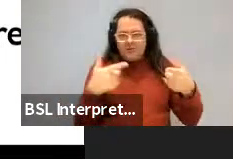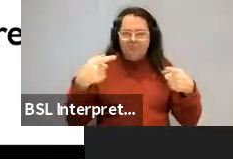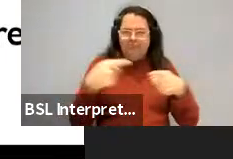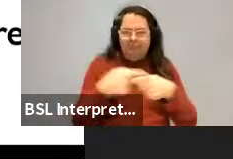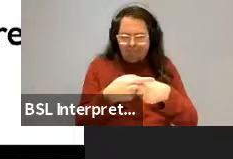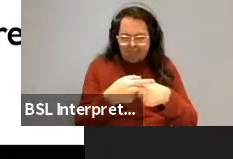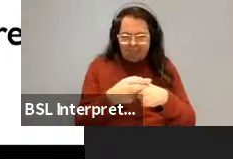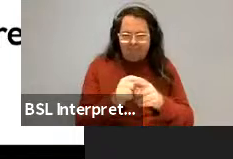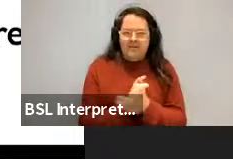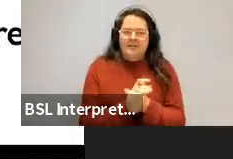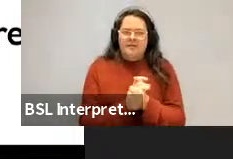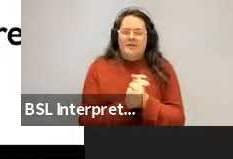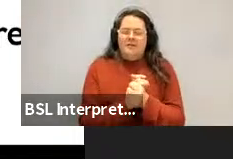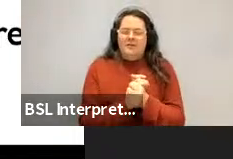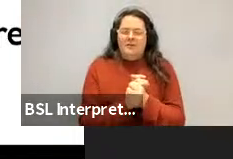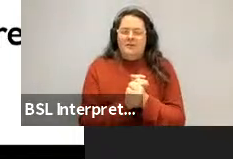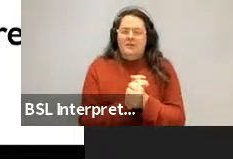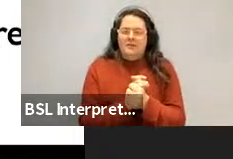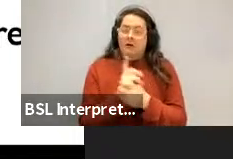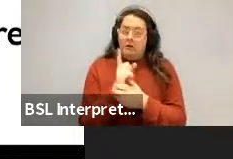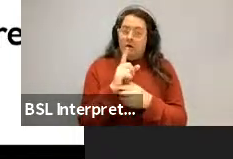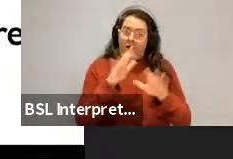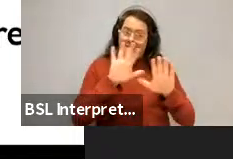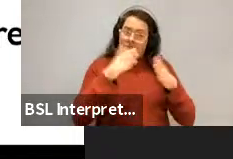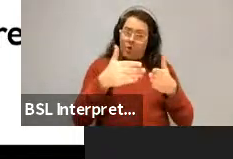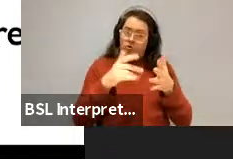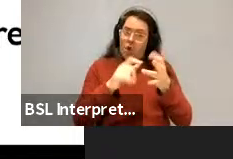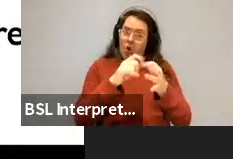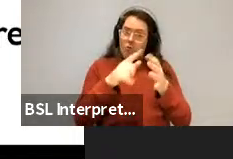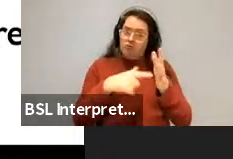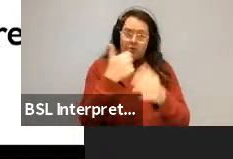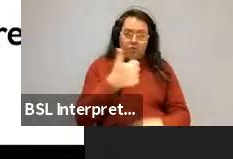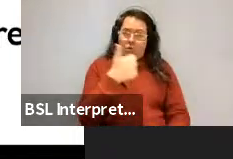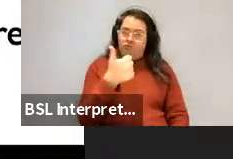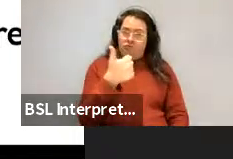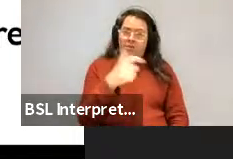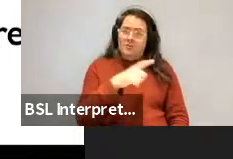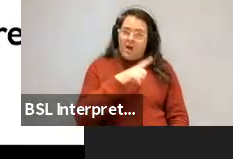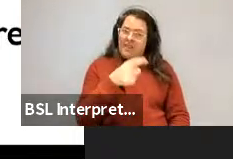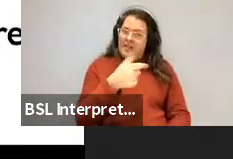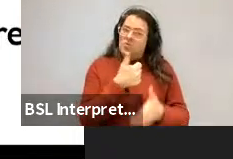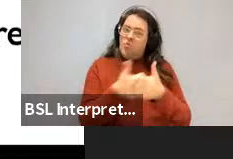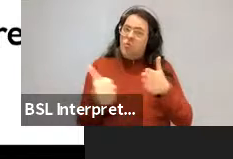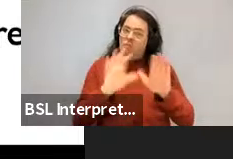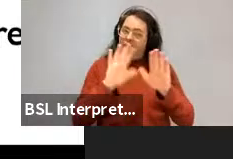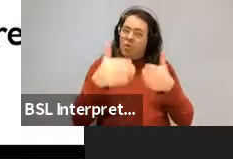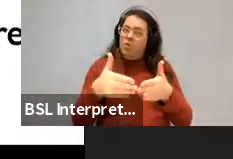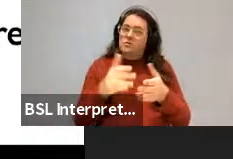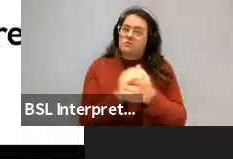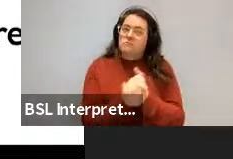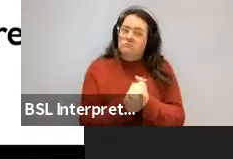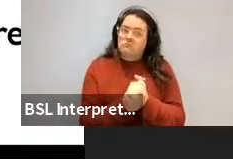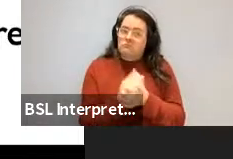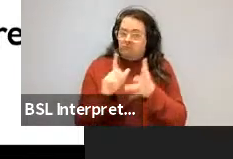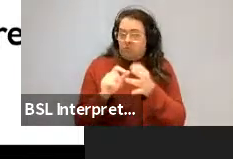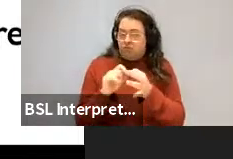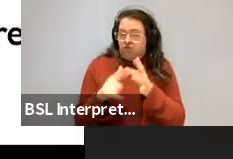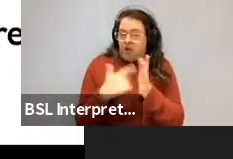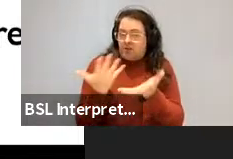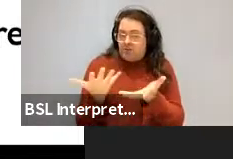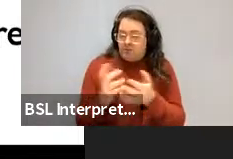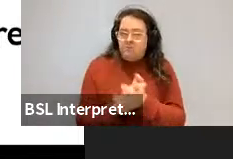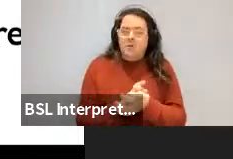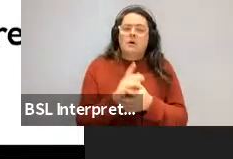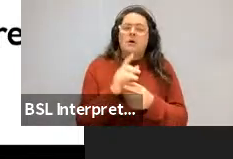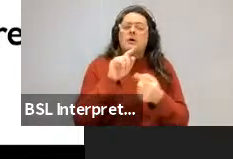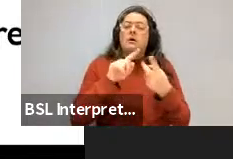focusing part of, but focusing part of an object's fine because that's part of the typical focus of a sentence. And on the other hand, in a relative clause